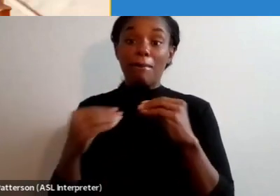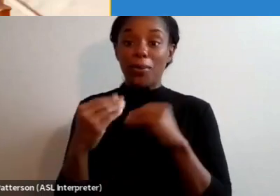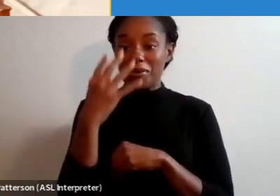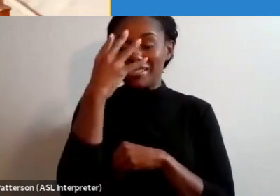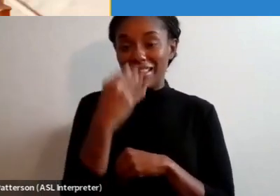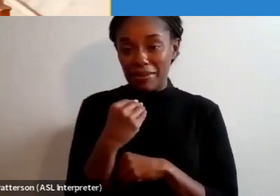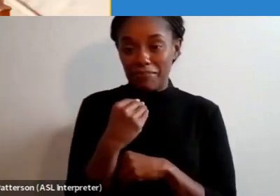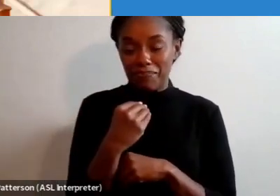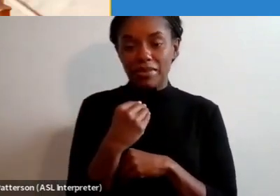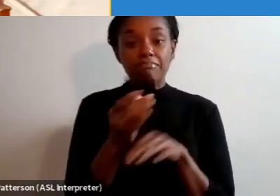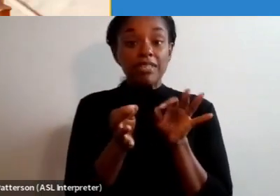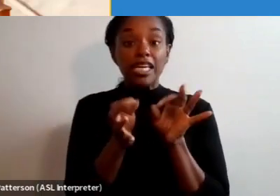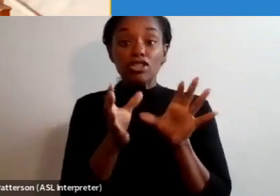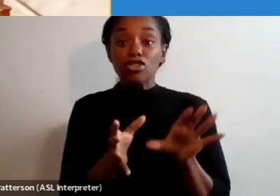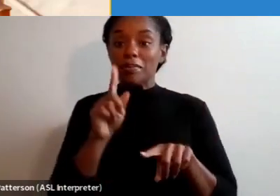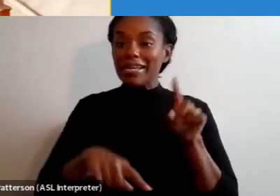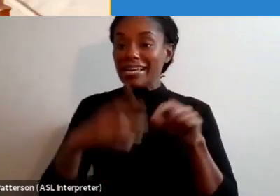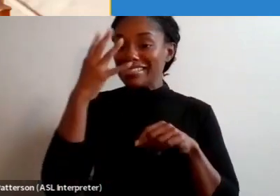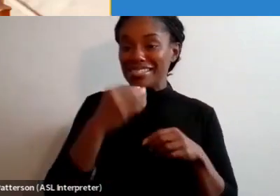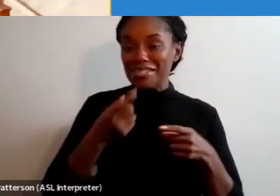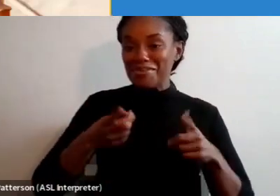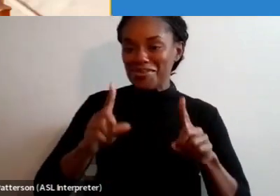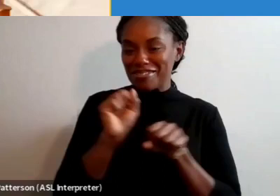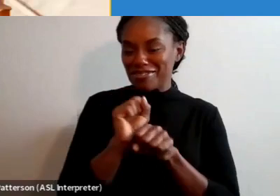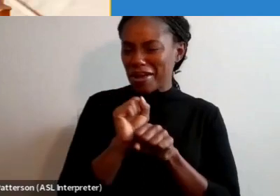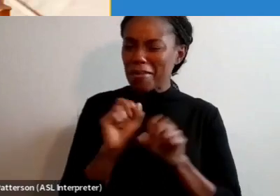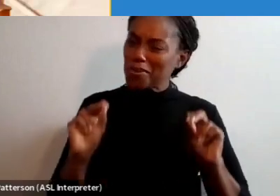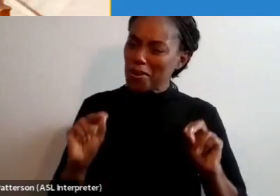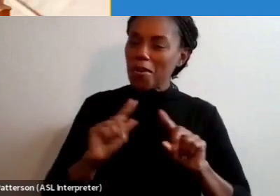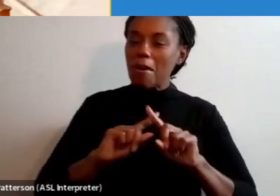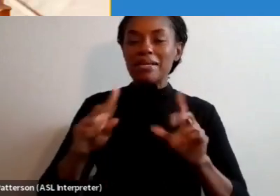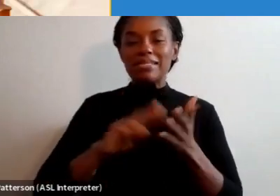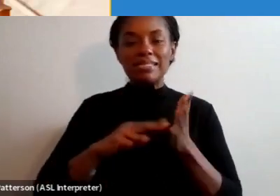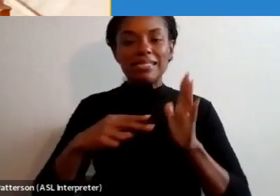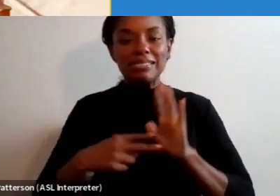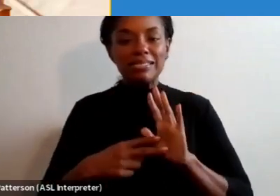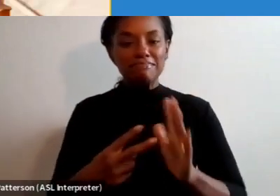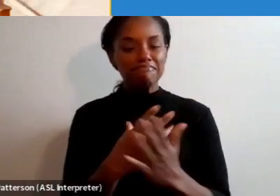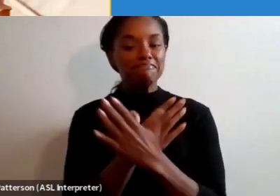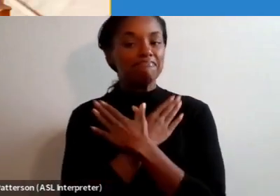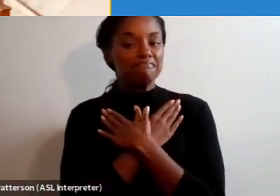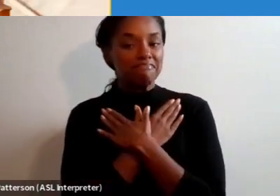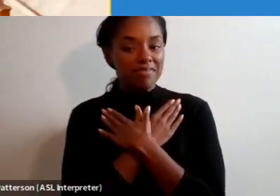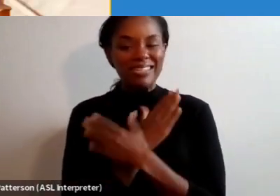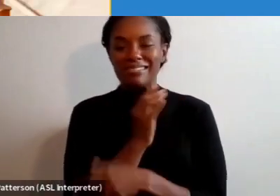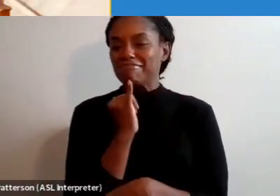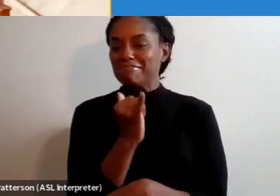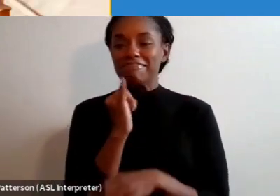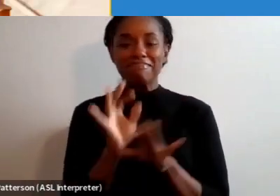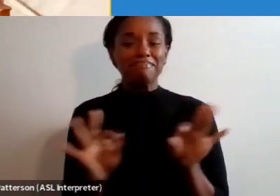So while an interpreter can't sleep on the job, per se, deliberate rest is as important as deliberate practice.